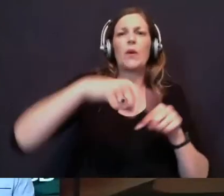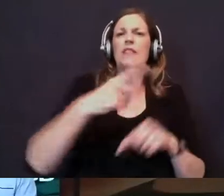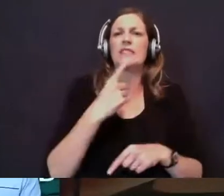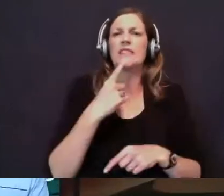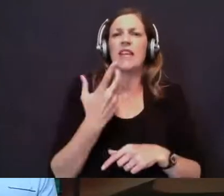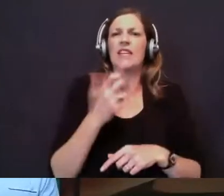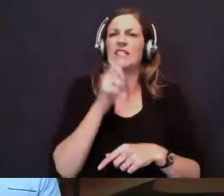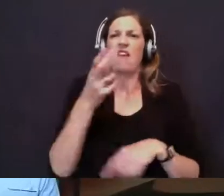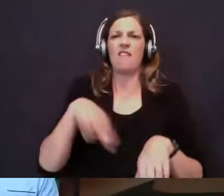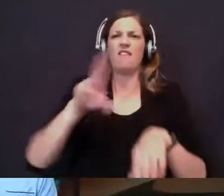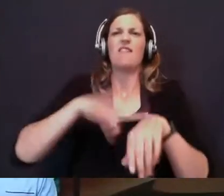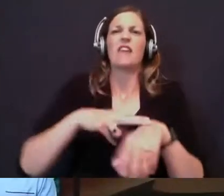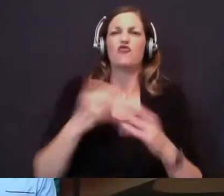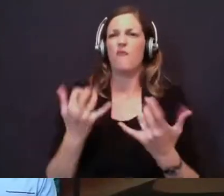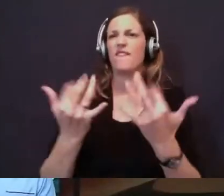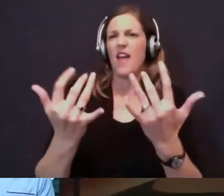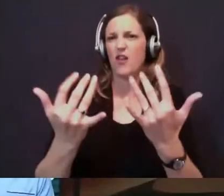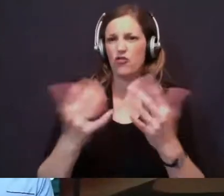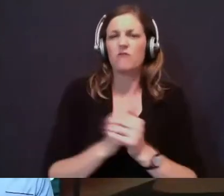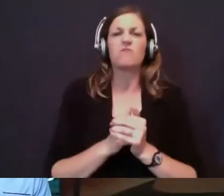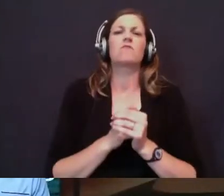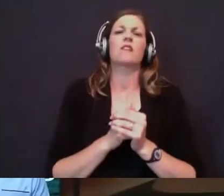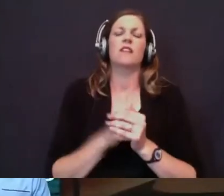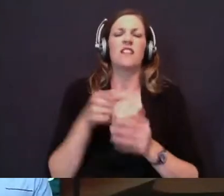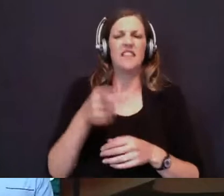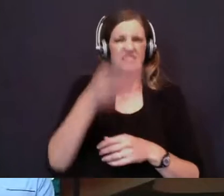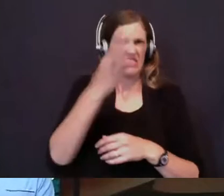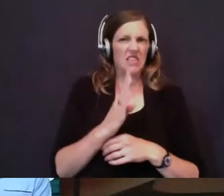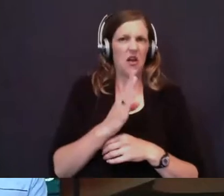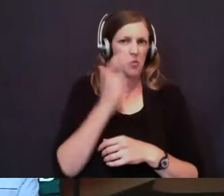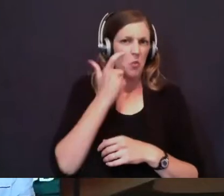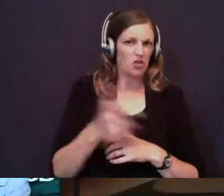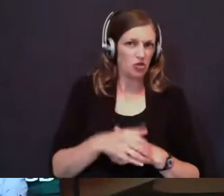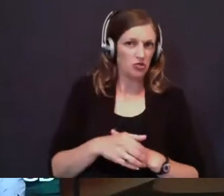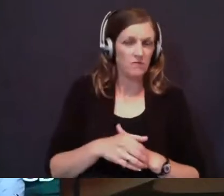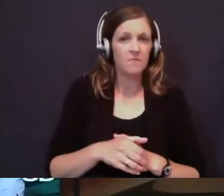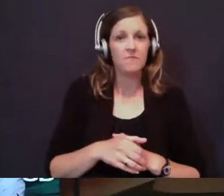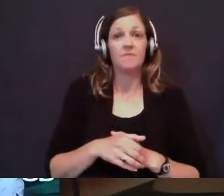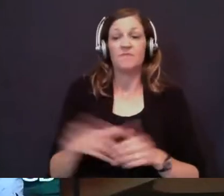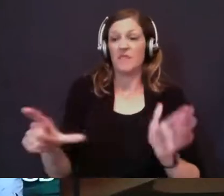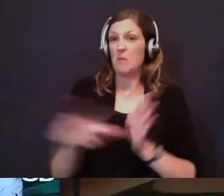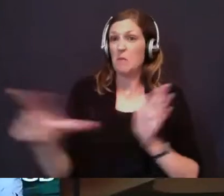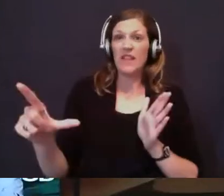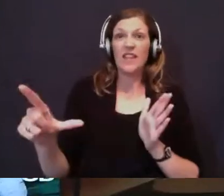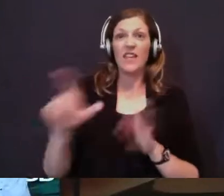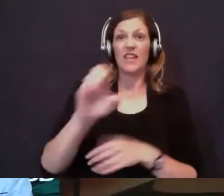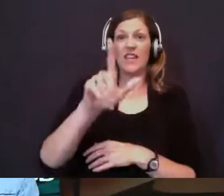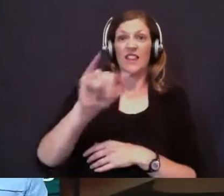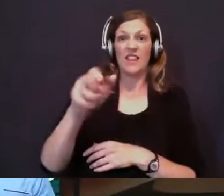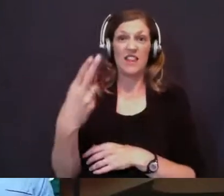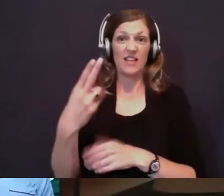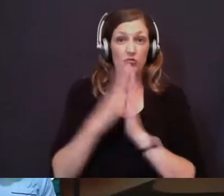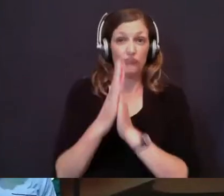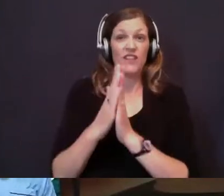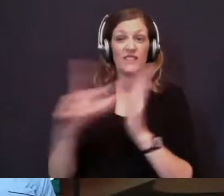a natural kind of fire that I'm going to start. This is God. Watch this. Immediately, Elijah prays, and immediately